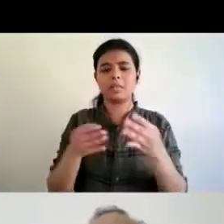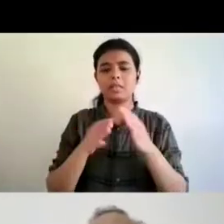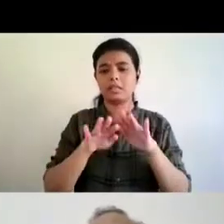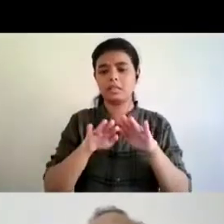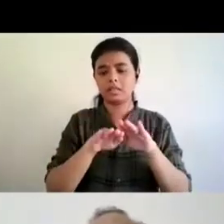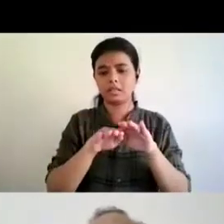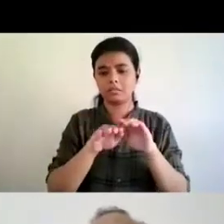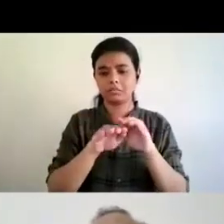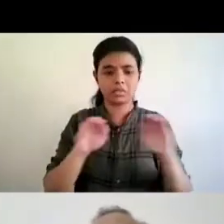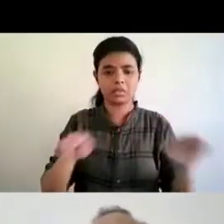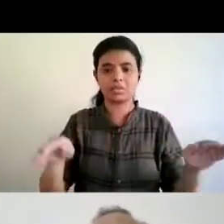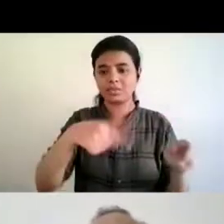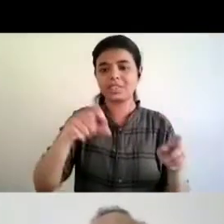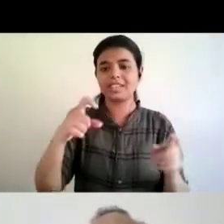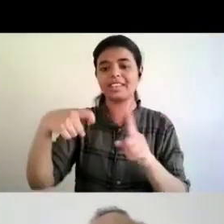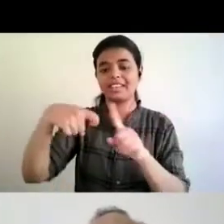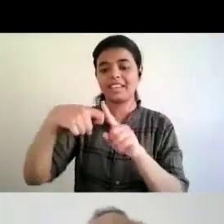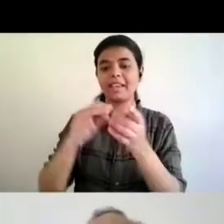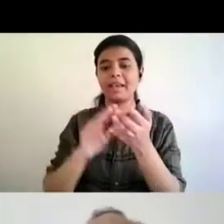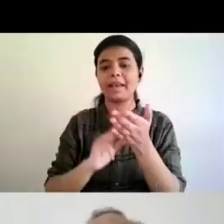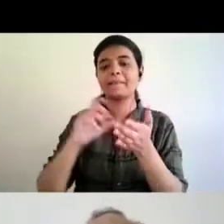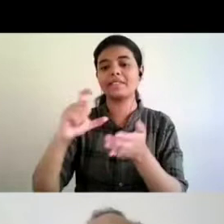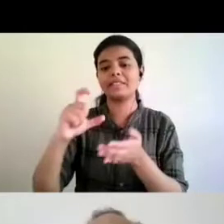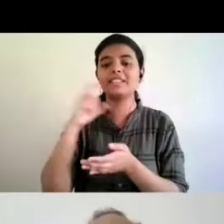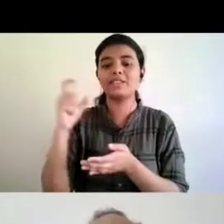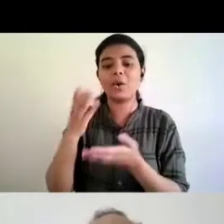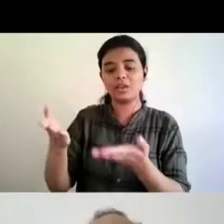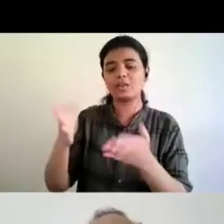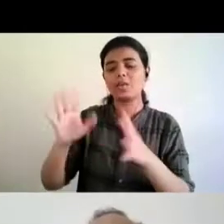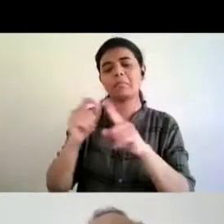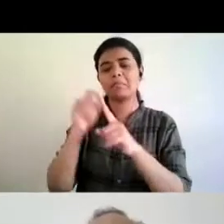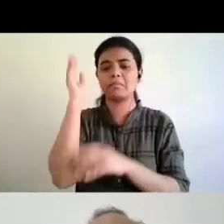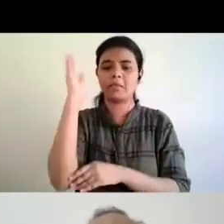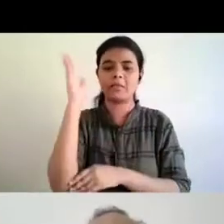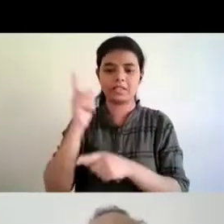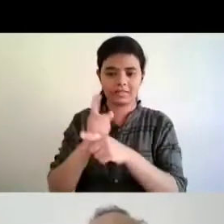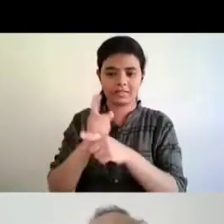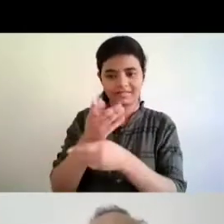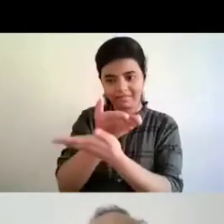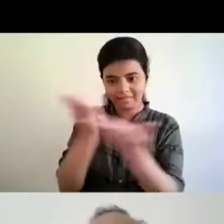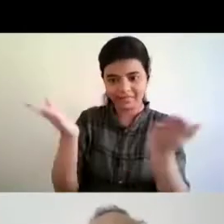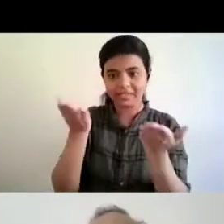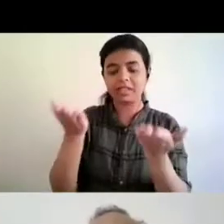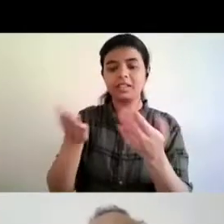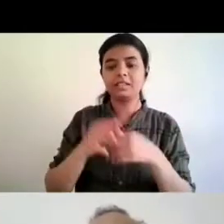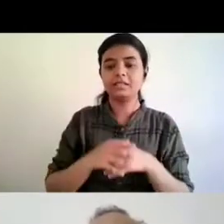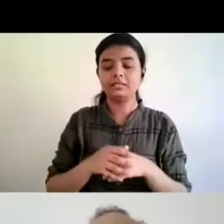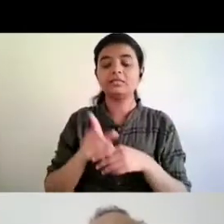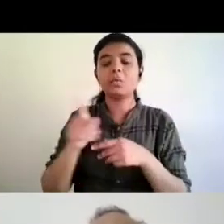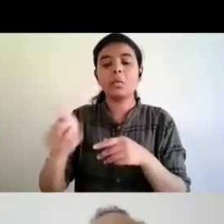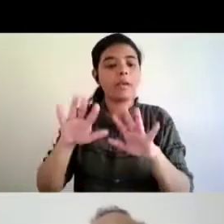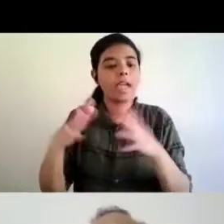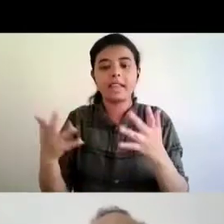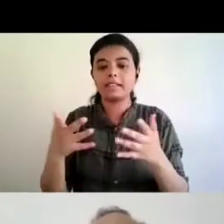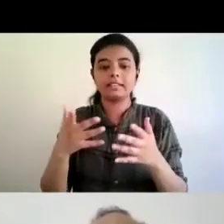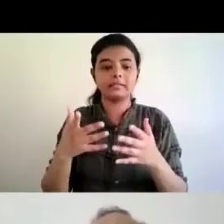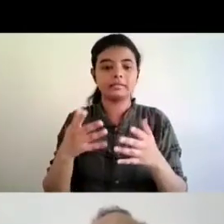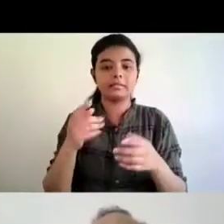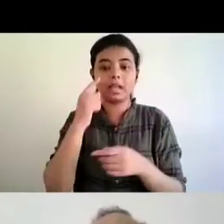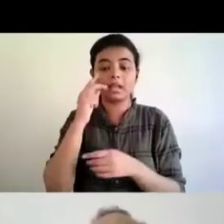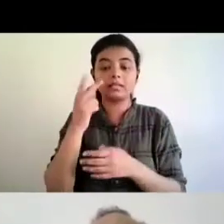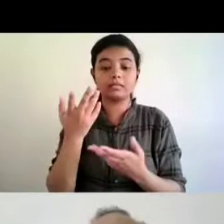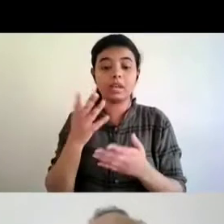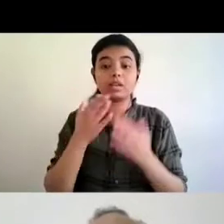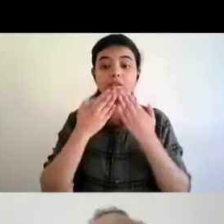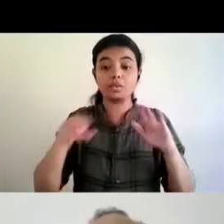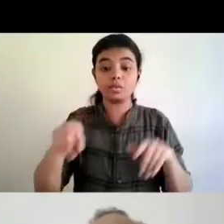uh kirolimal college or a professor in kirolimal college um prescribed a book to be read by the students